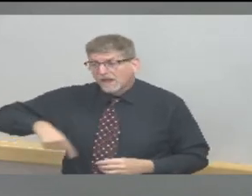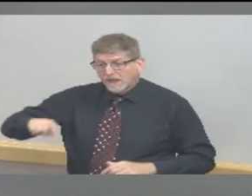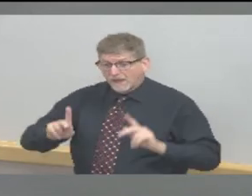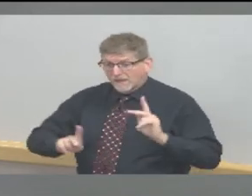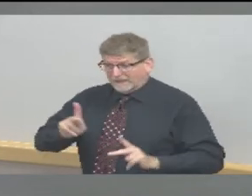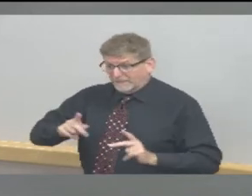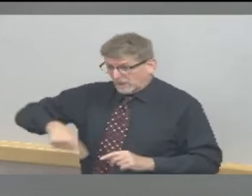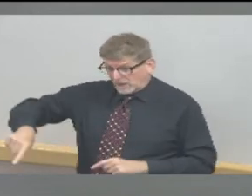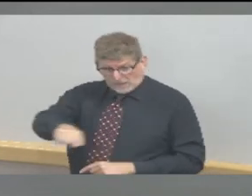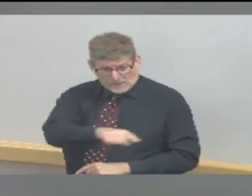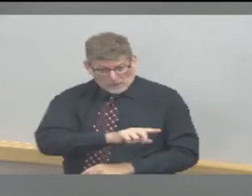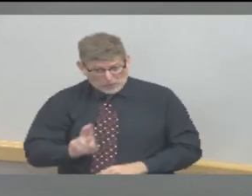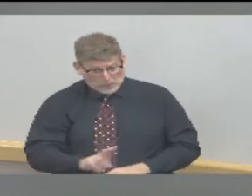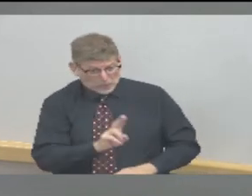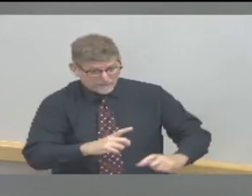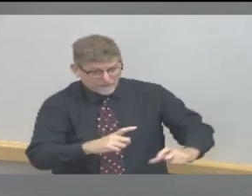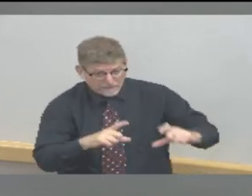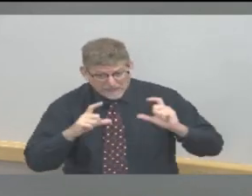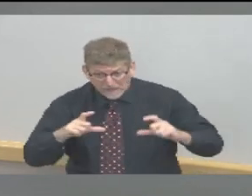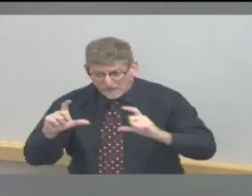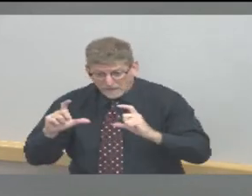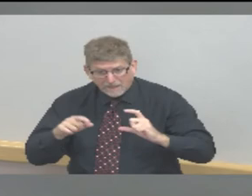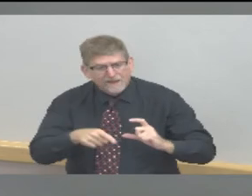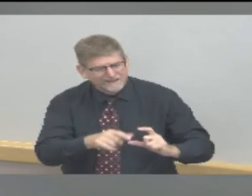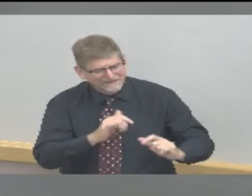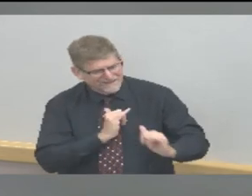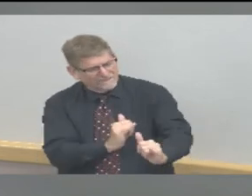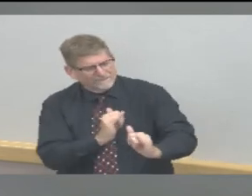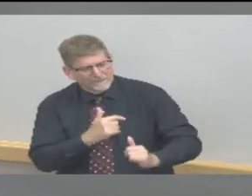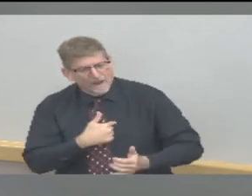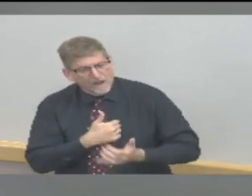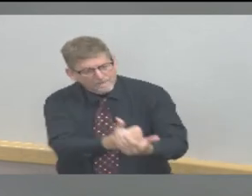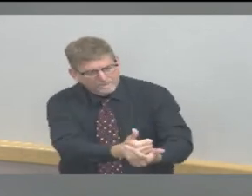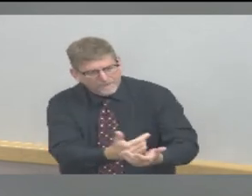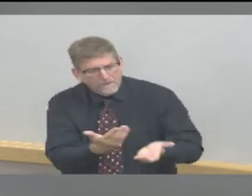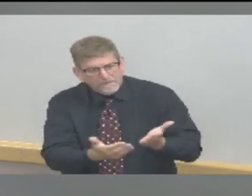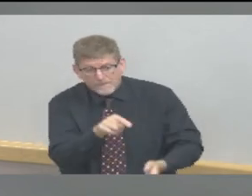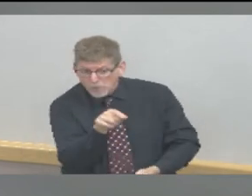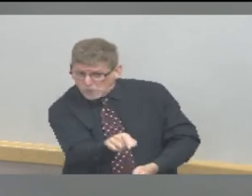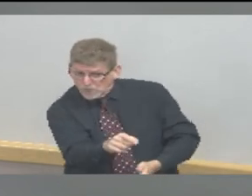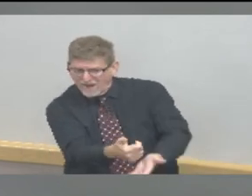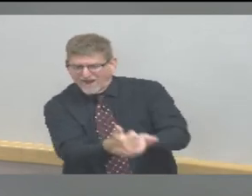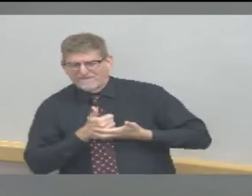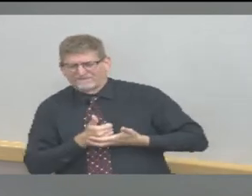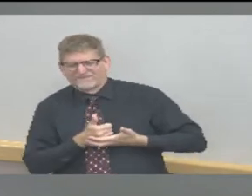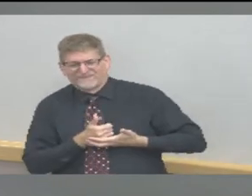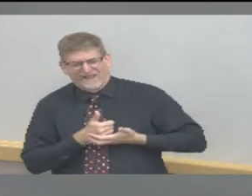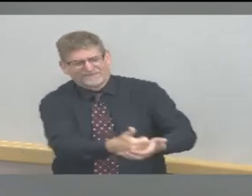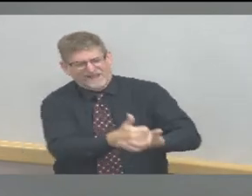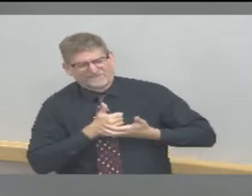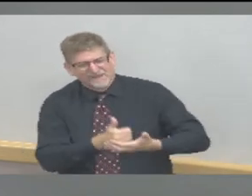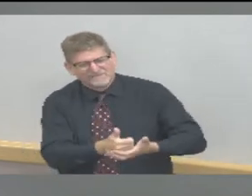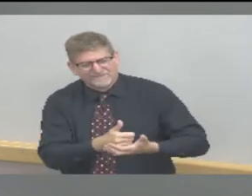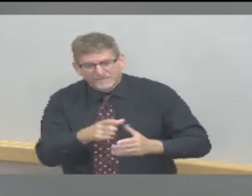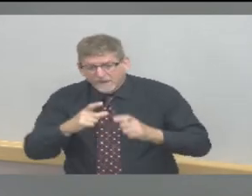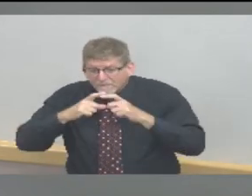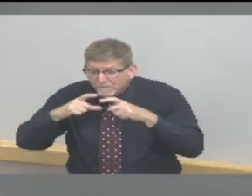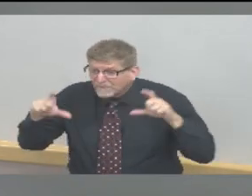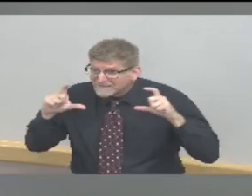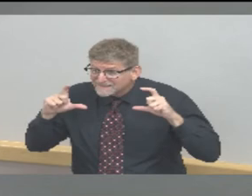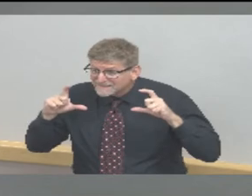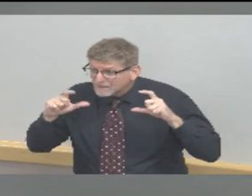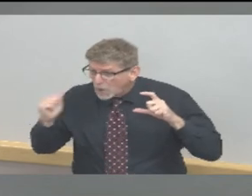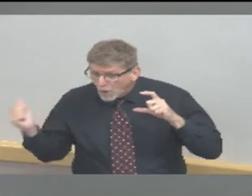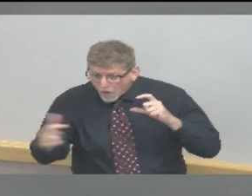asymptomatic carrier of the virus so masks work if everybody is wearing a mask it's a great tool a